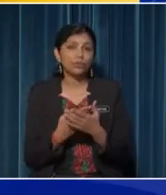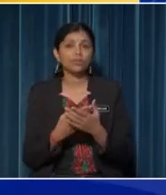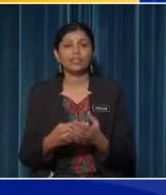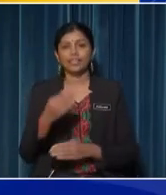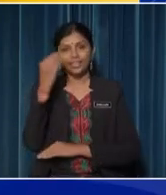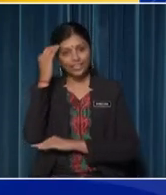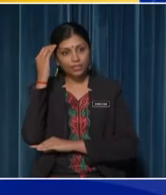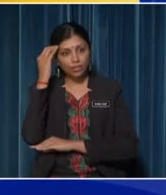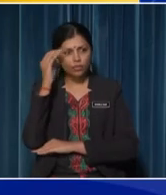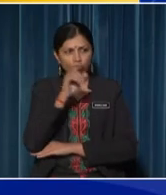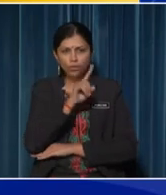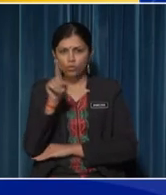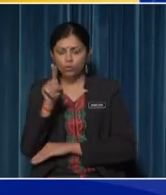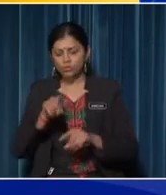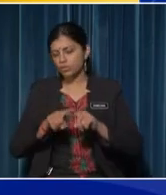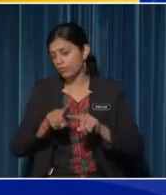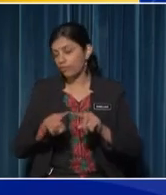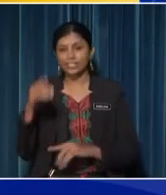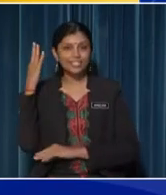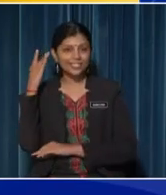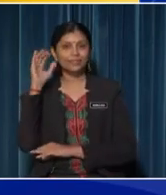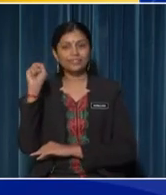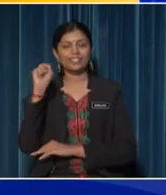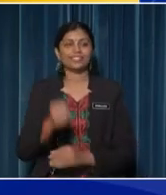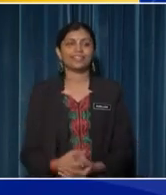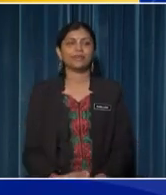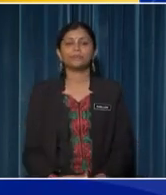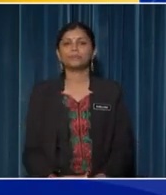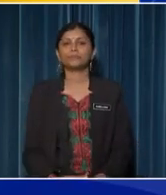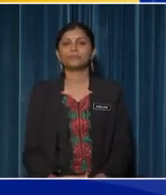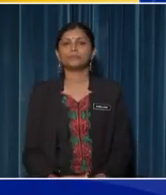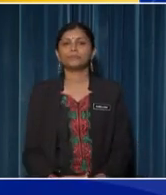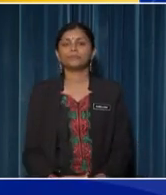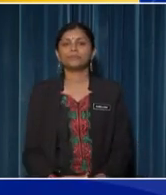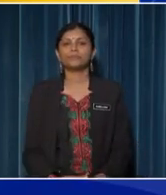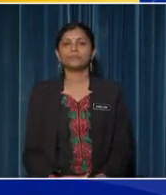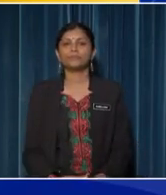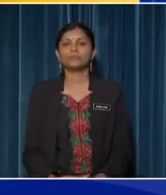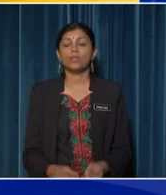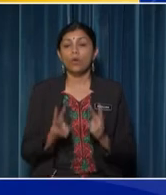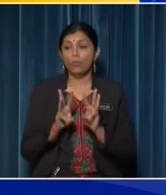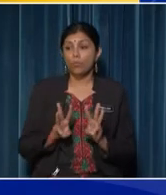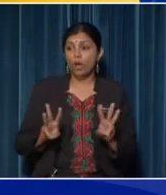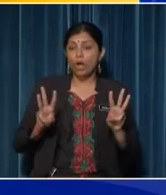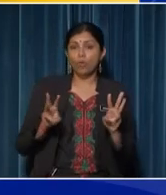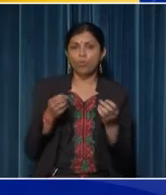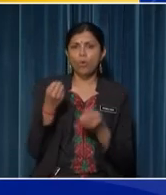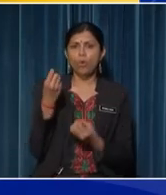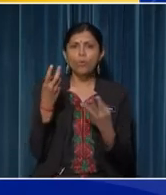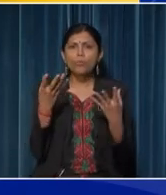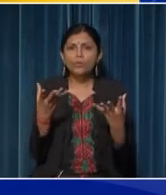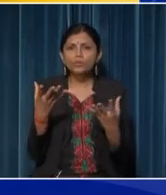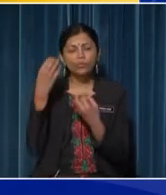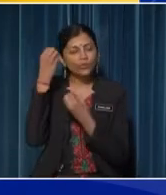good in identifying these different sounds Isn't it interesting on how much information